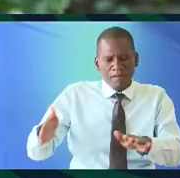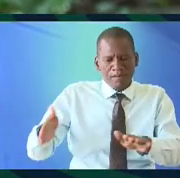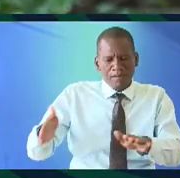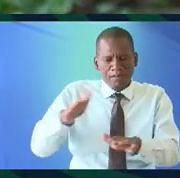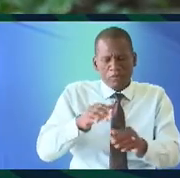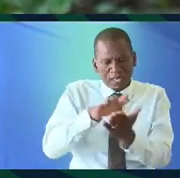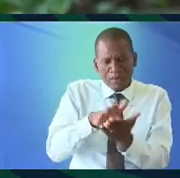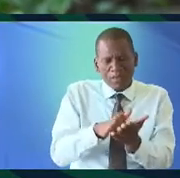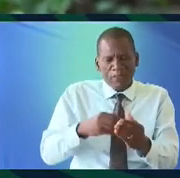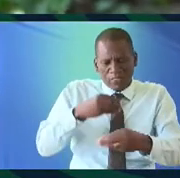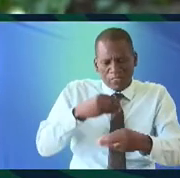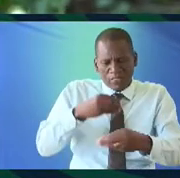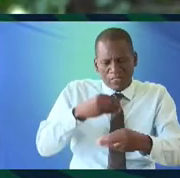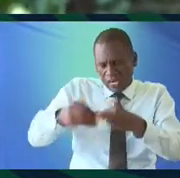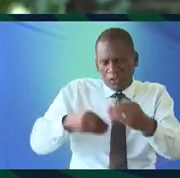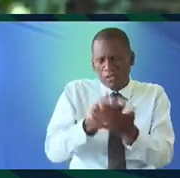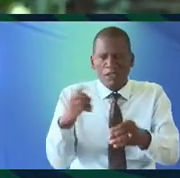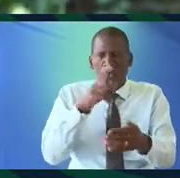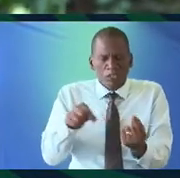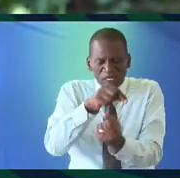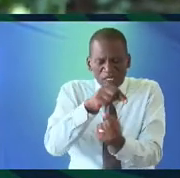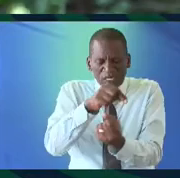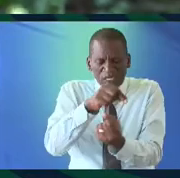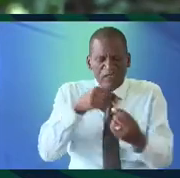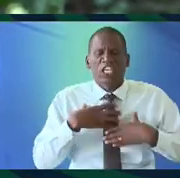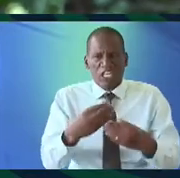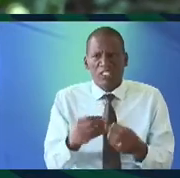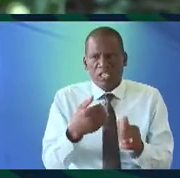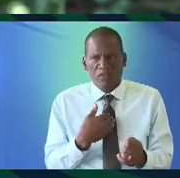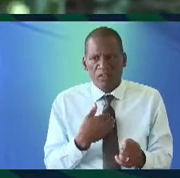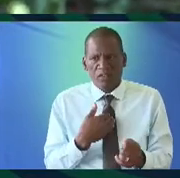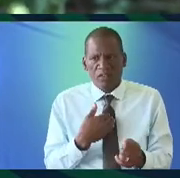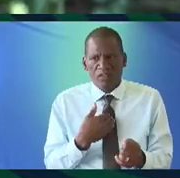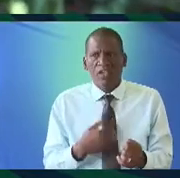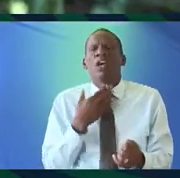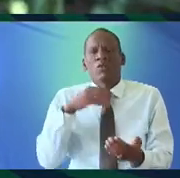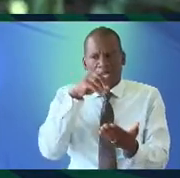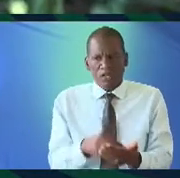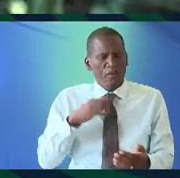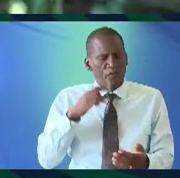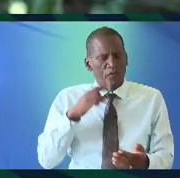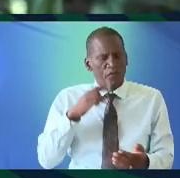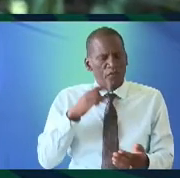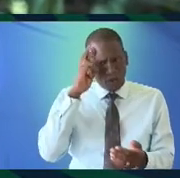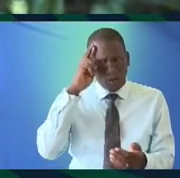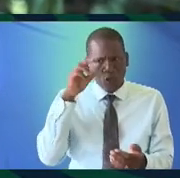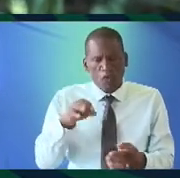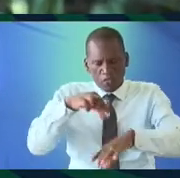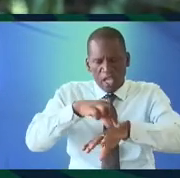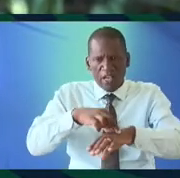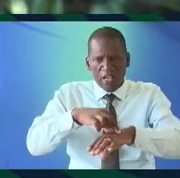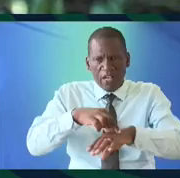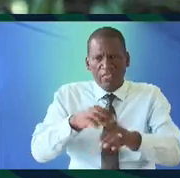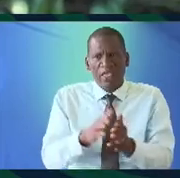textile over a period of a couple of days and what I was particularly interested in is to be able to again capture the memory of the of